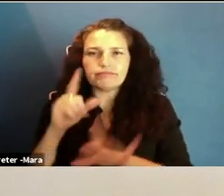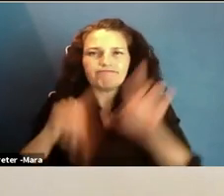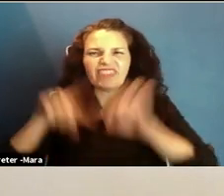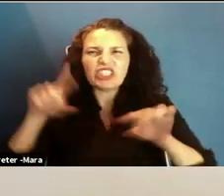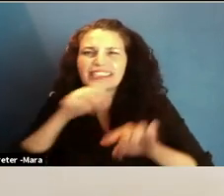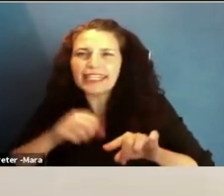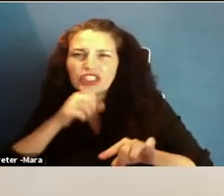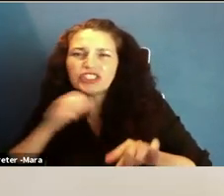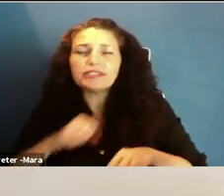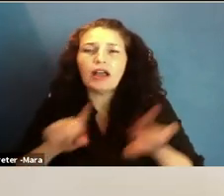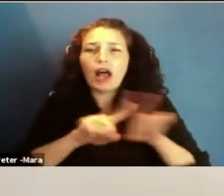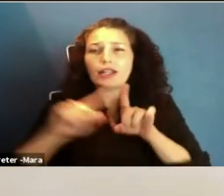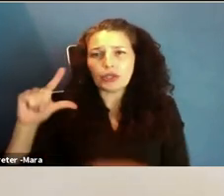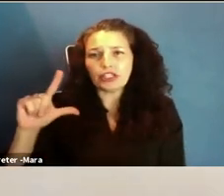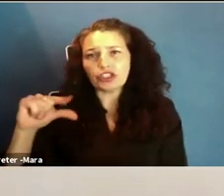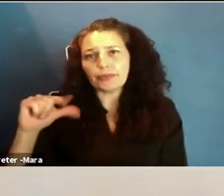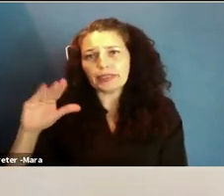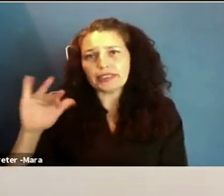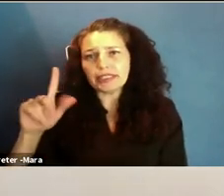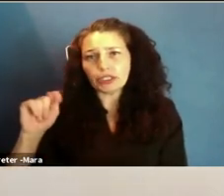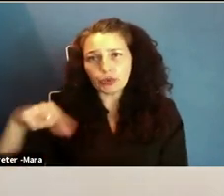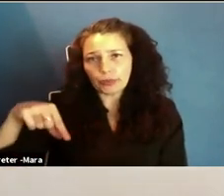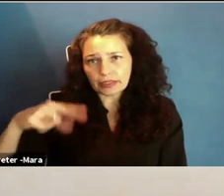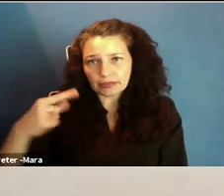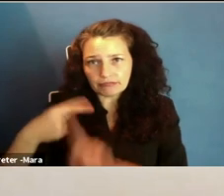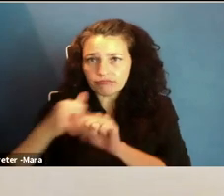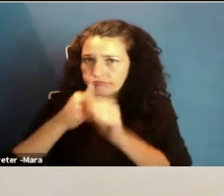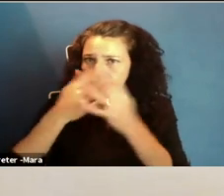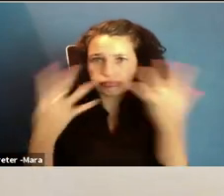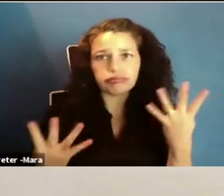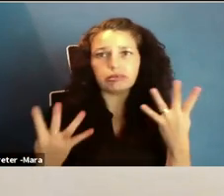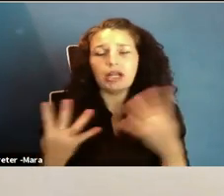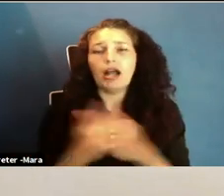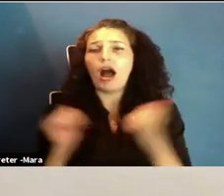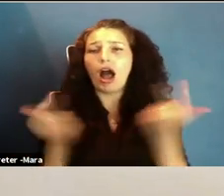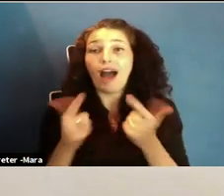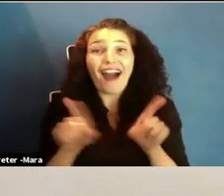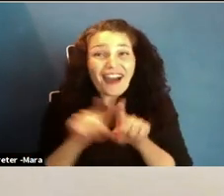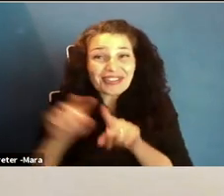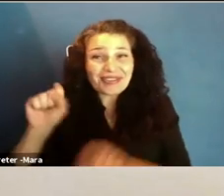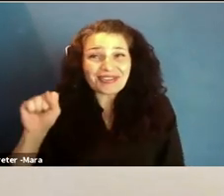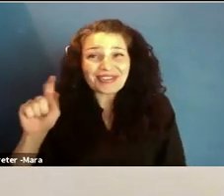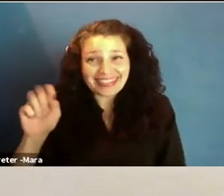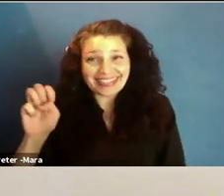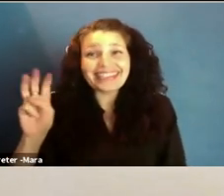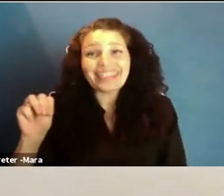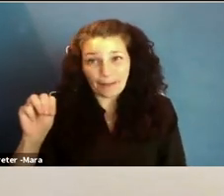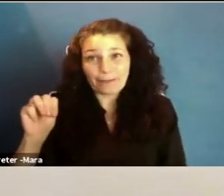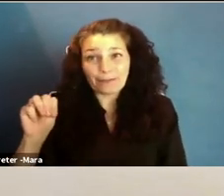representation, and also on STEM representation. Our theory